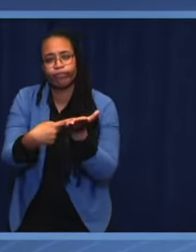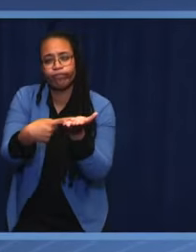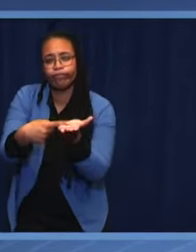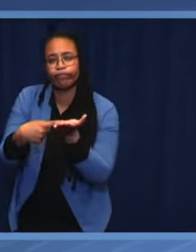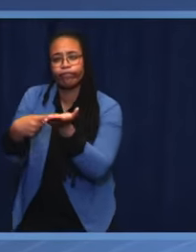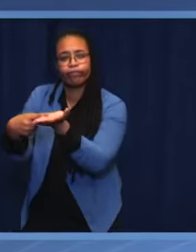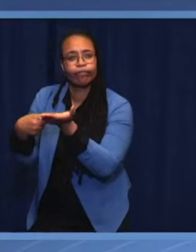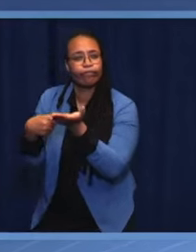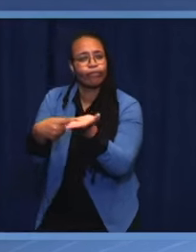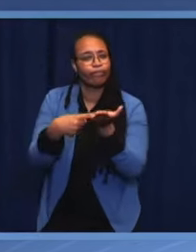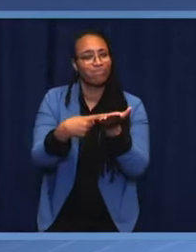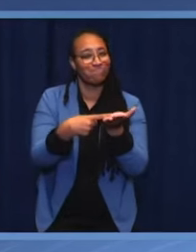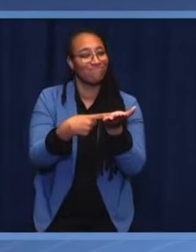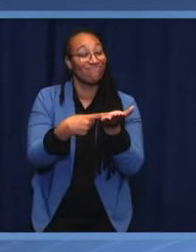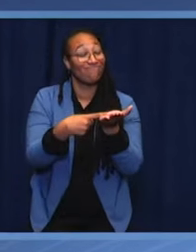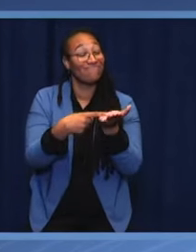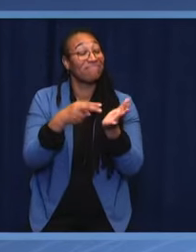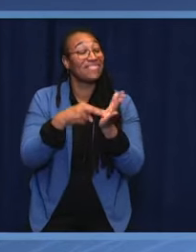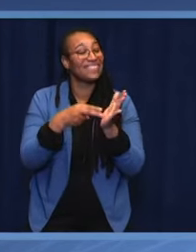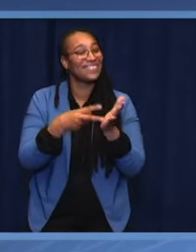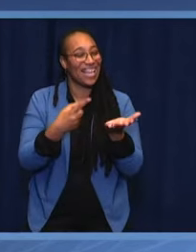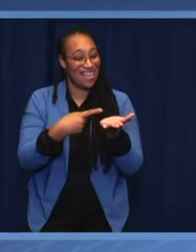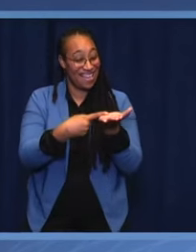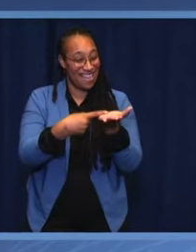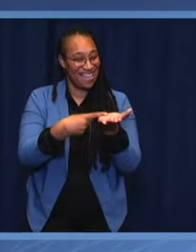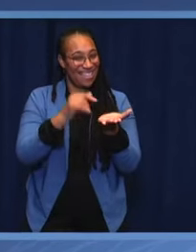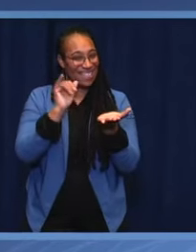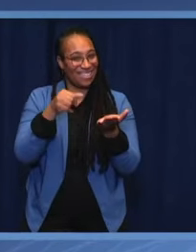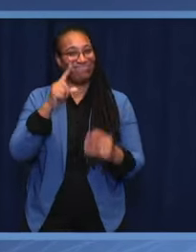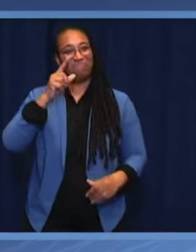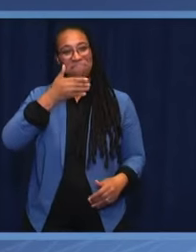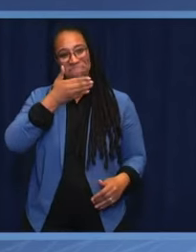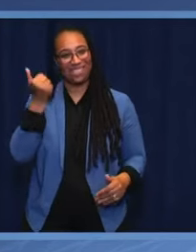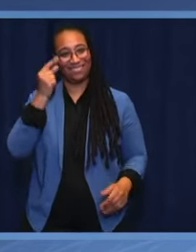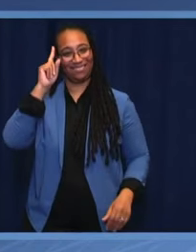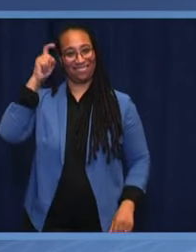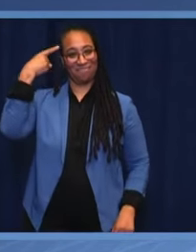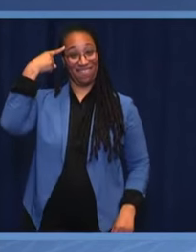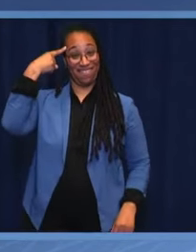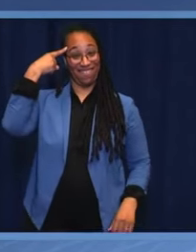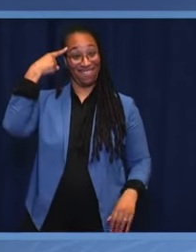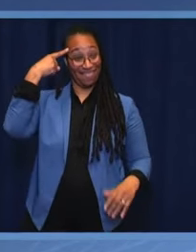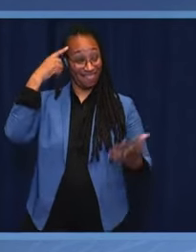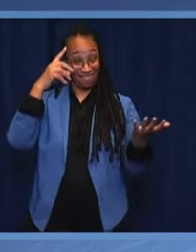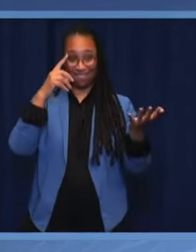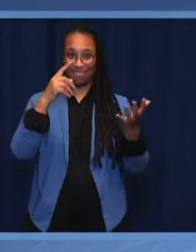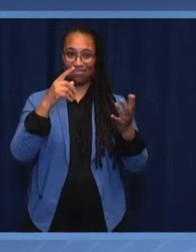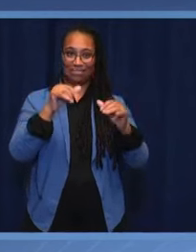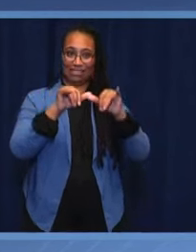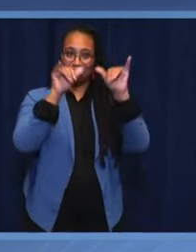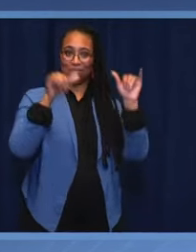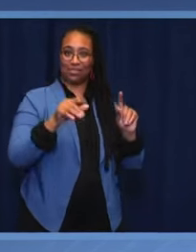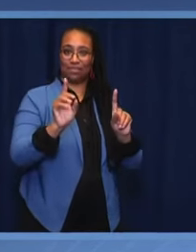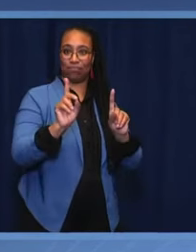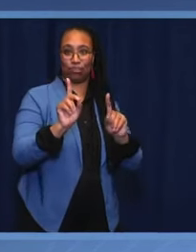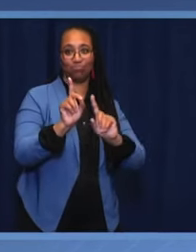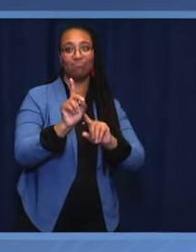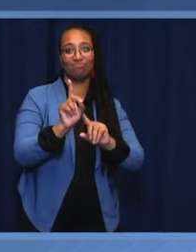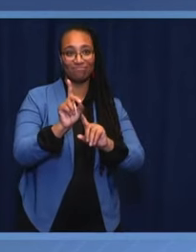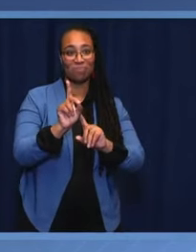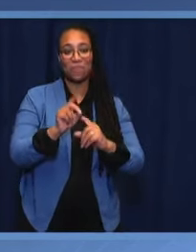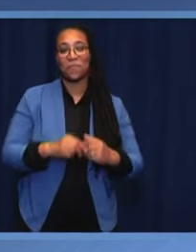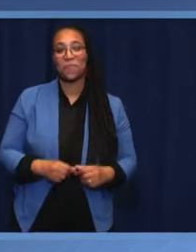form of government. And Winston Churchill rightly said cynically that it was